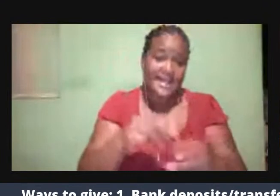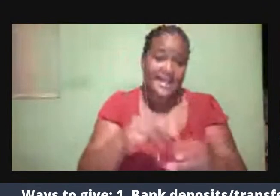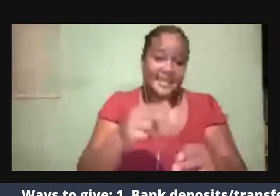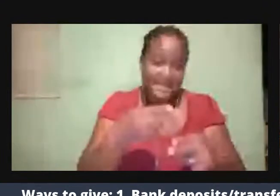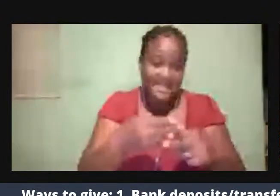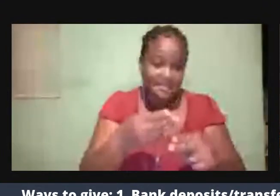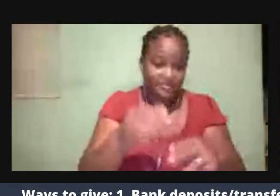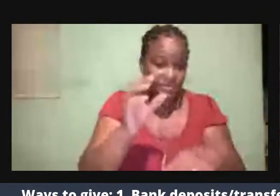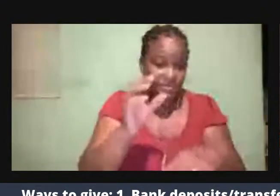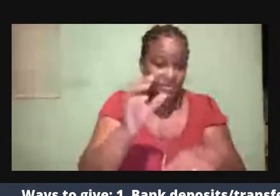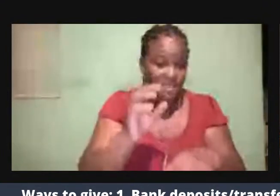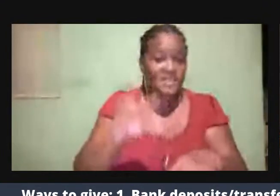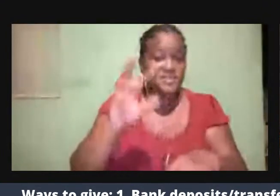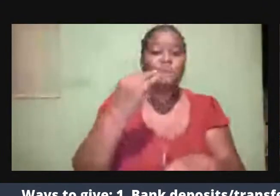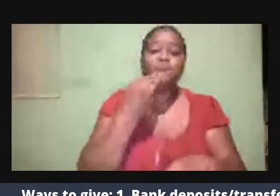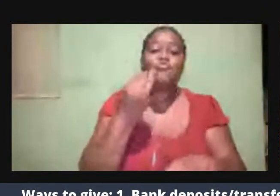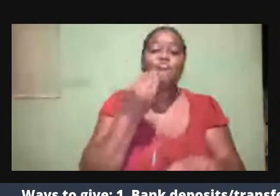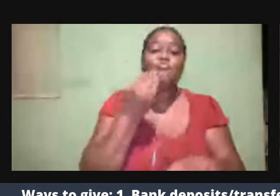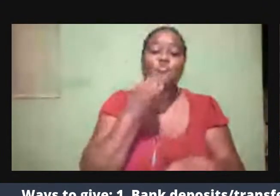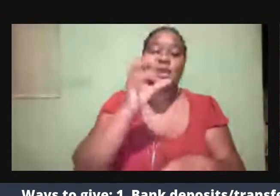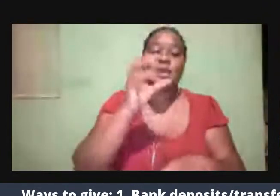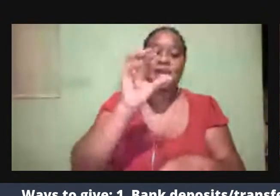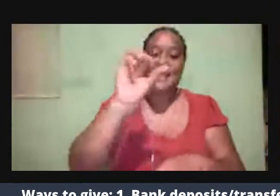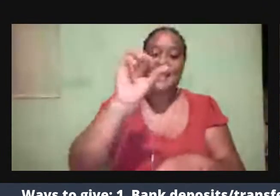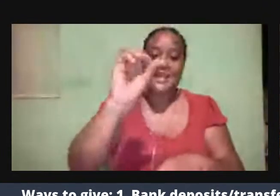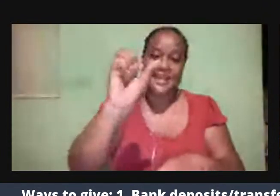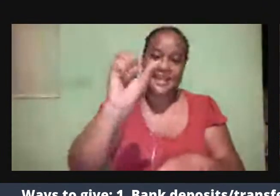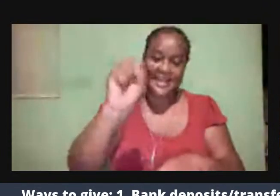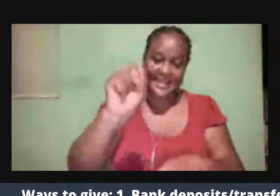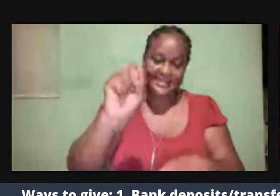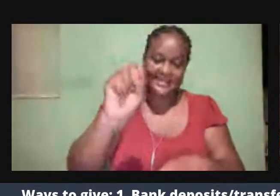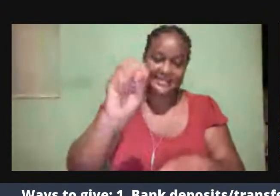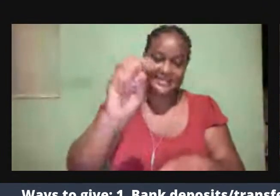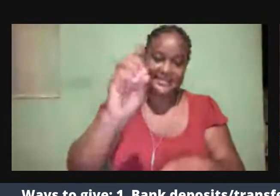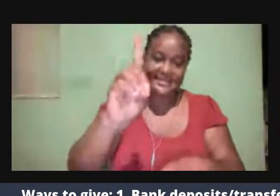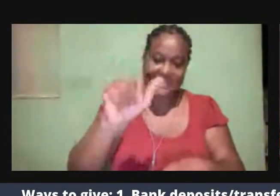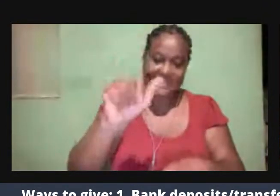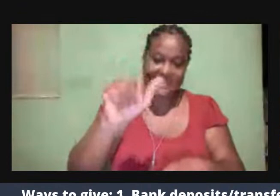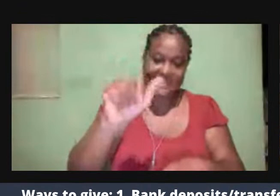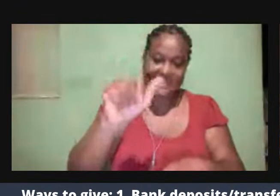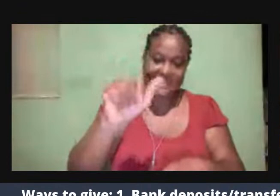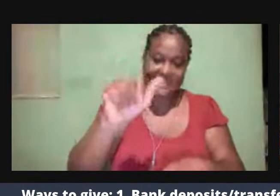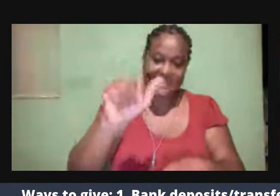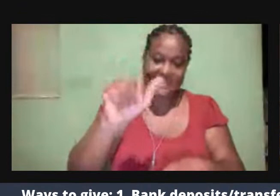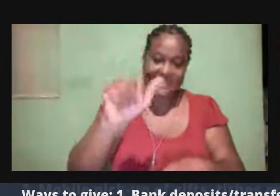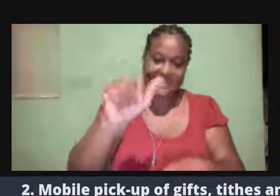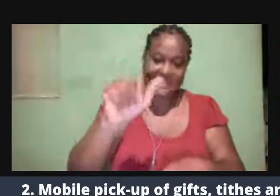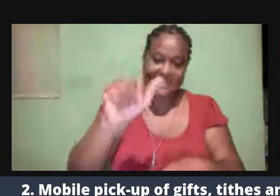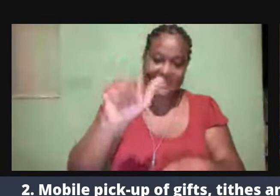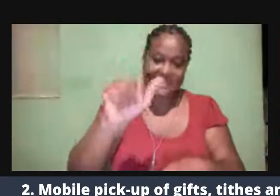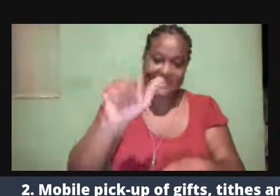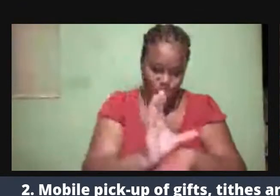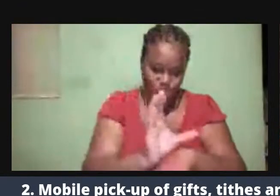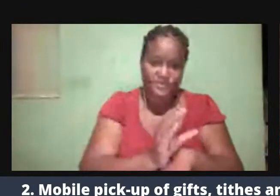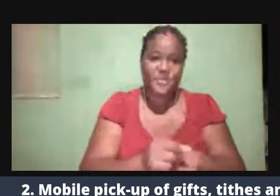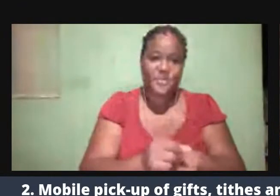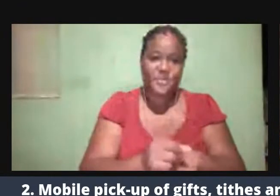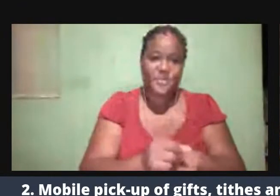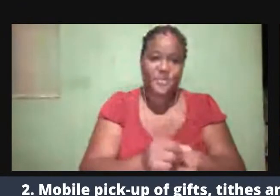Or you can also make contribution by going online at give